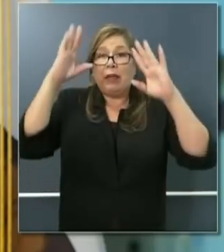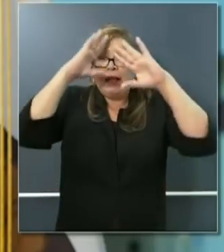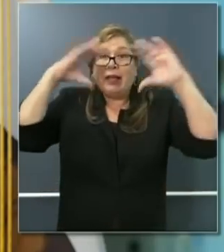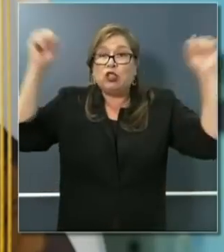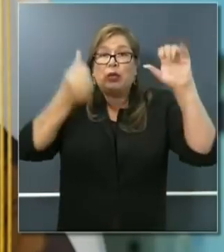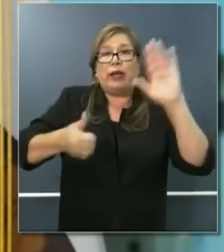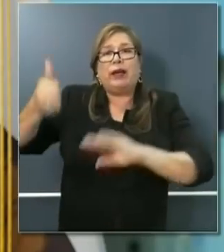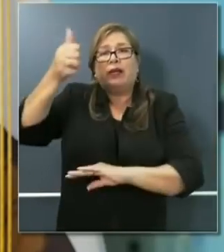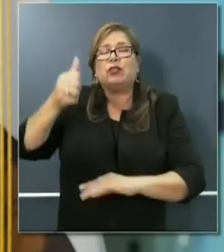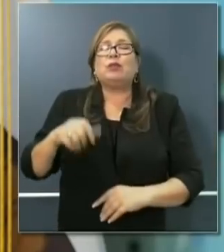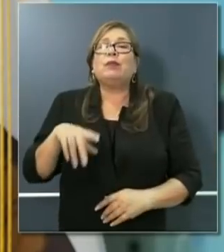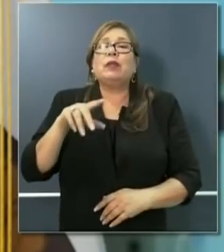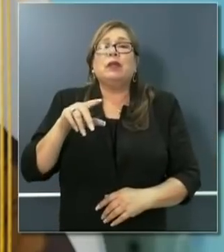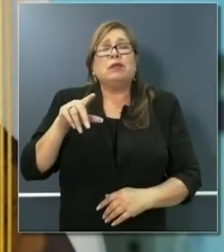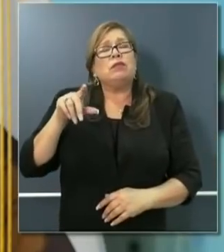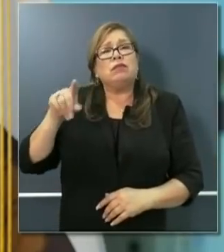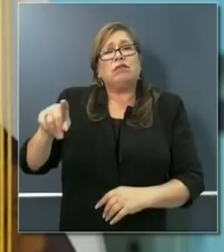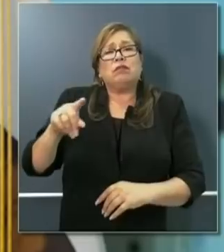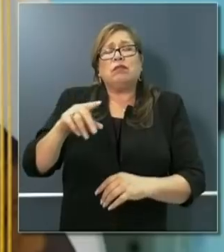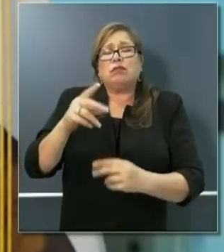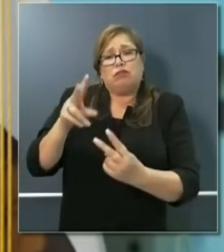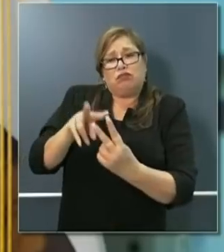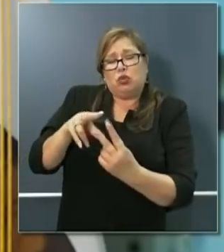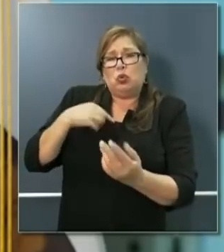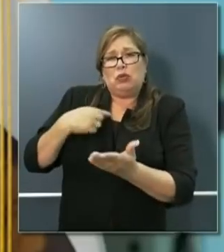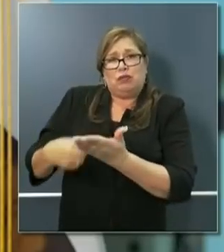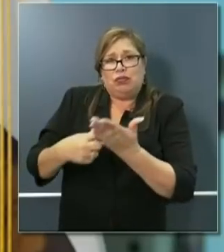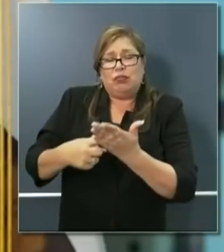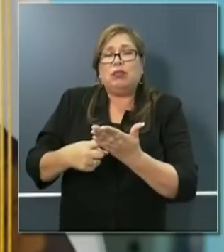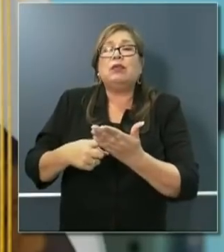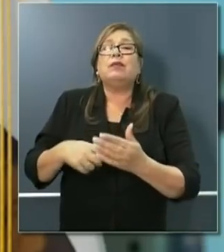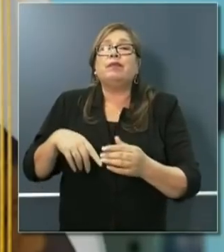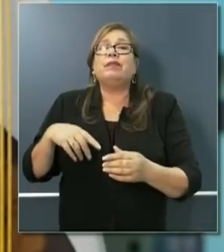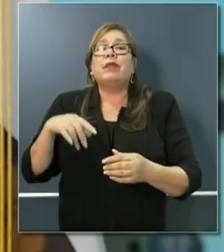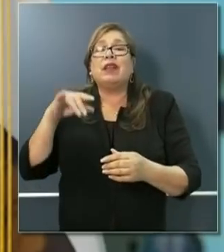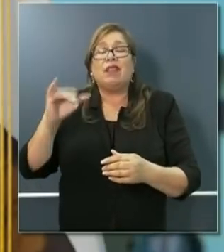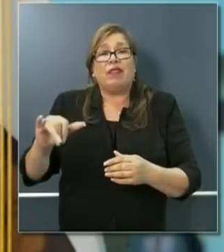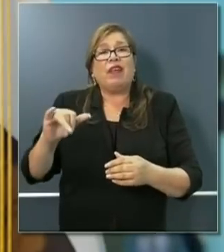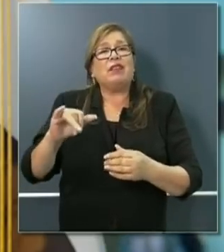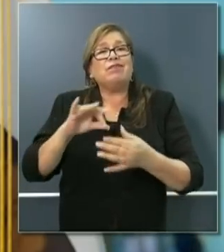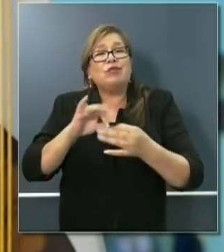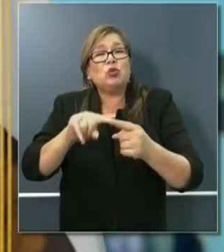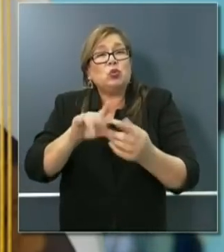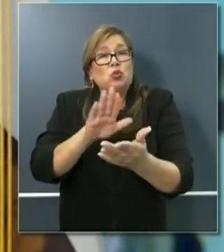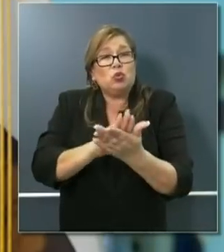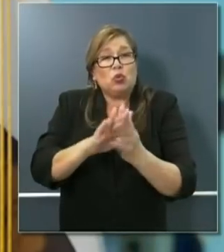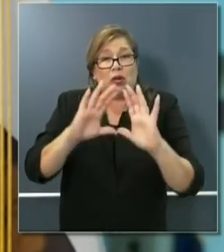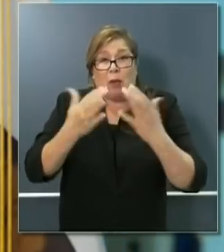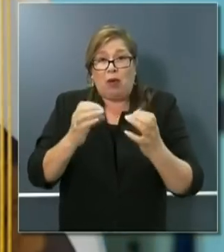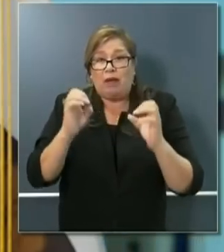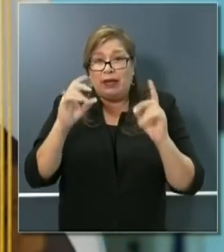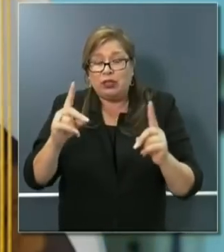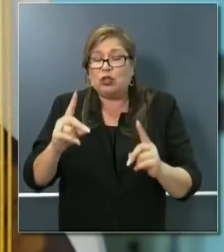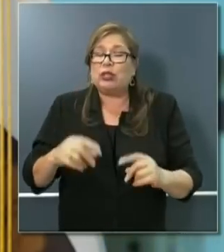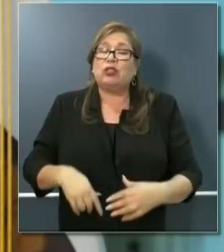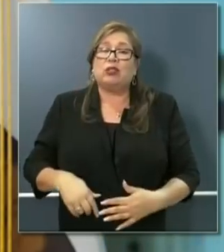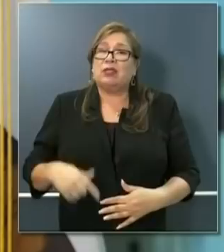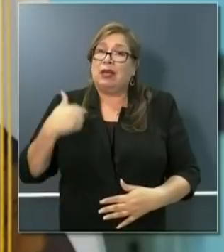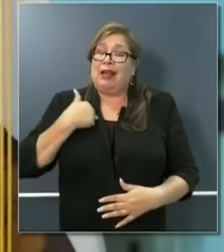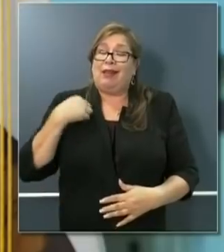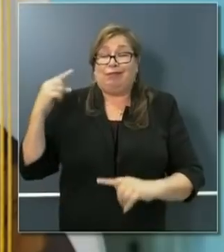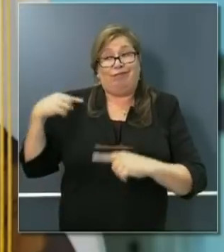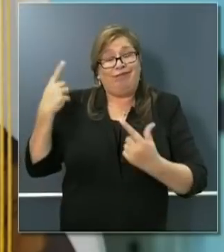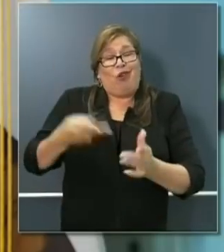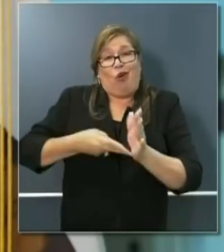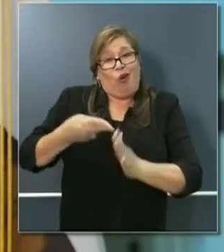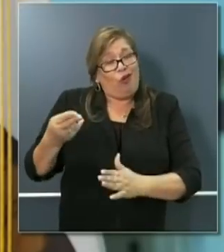Tony Thurman, and Linda Darling-Hammond. I'm very pleased with the guidance the superintendent put out. I've been very honest with all of you for